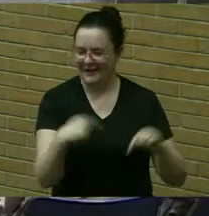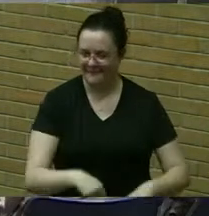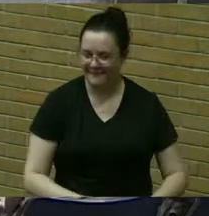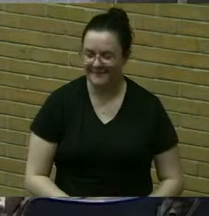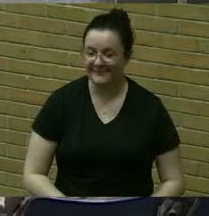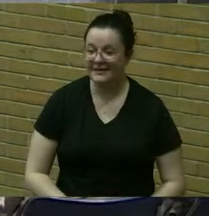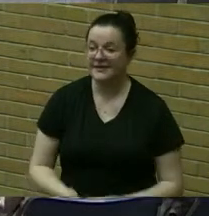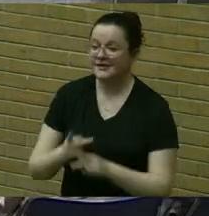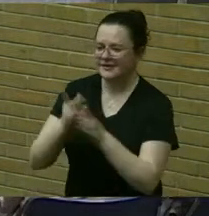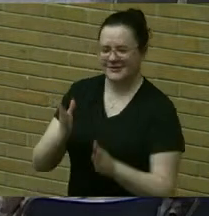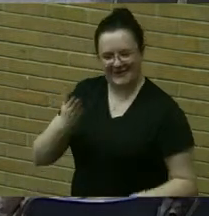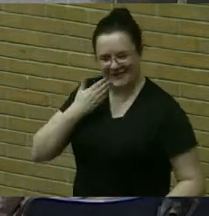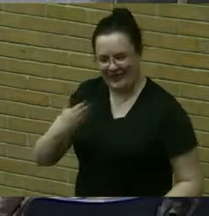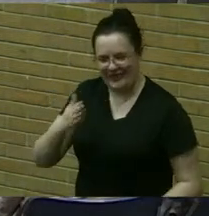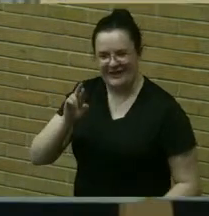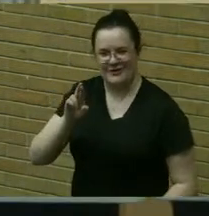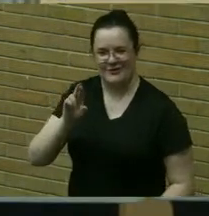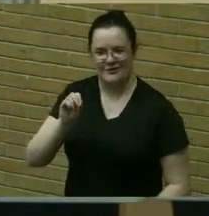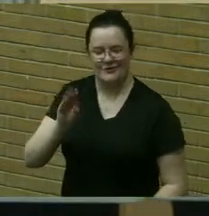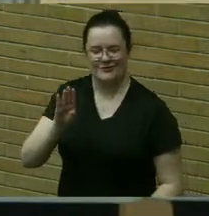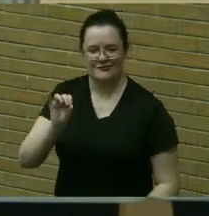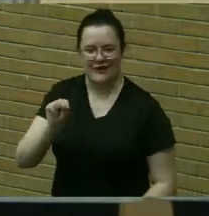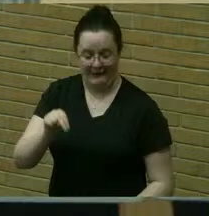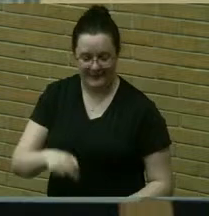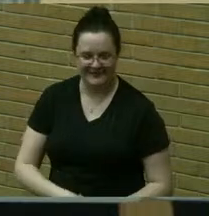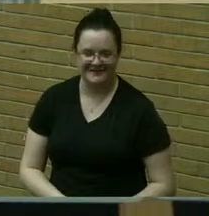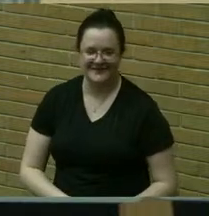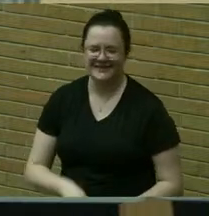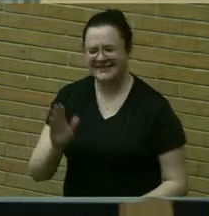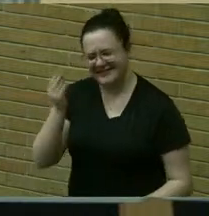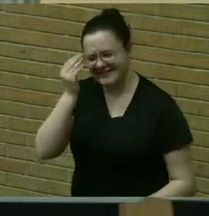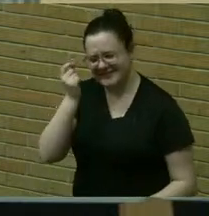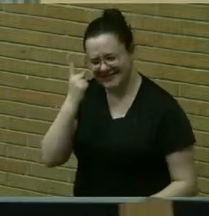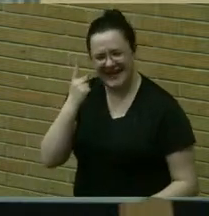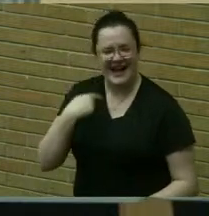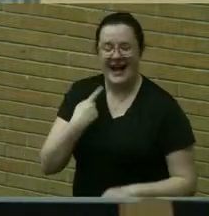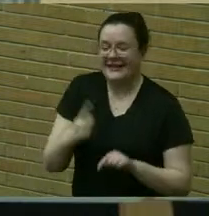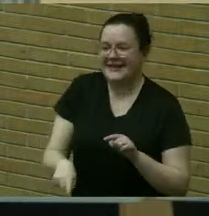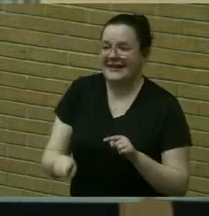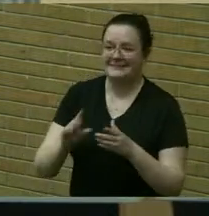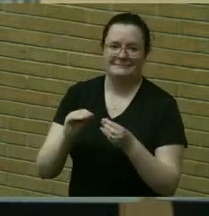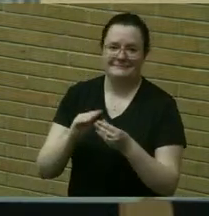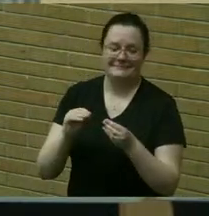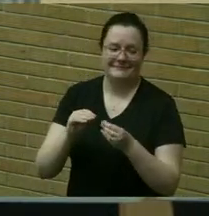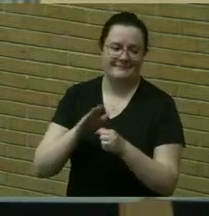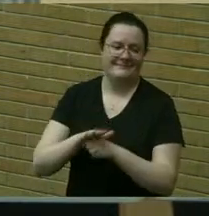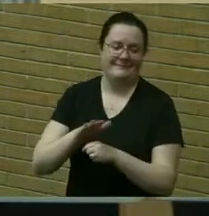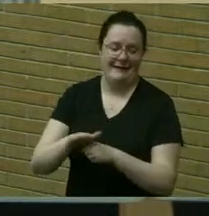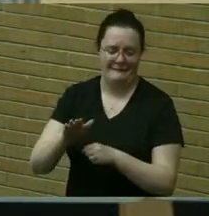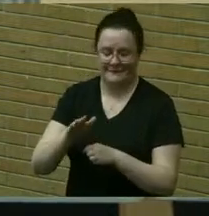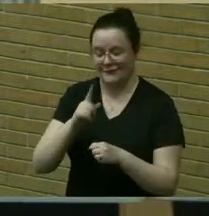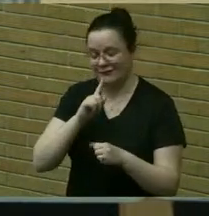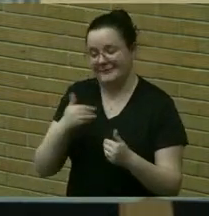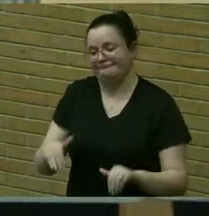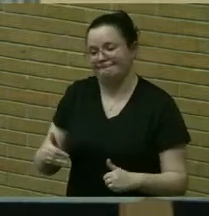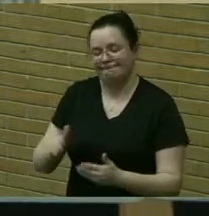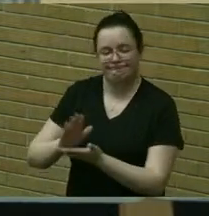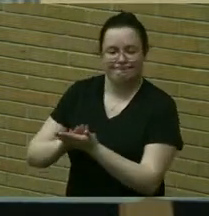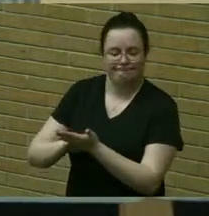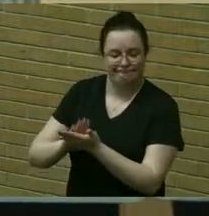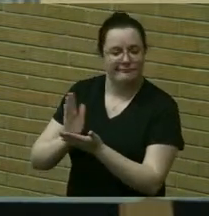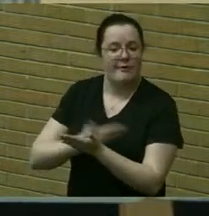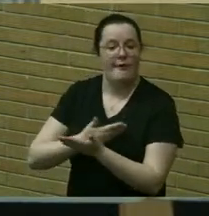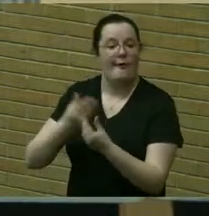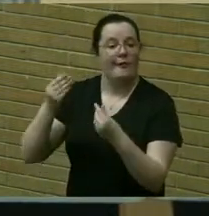robin i i do want to just i can't say enough about the work that's that our market manager